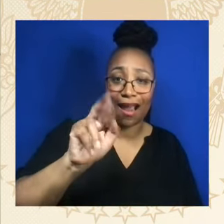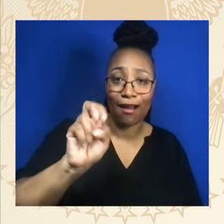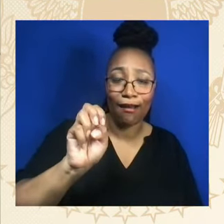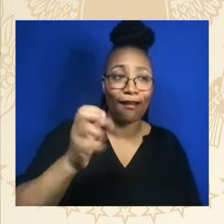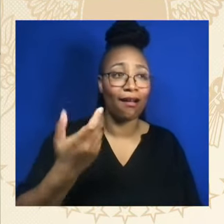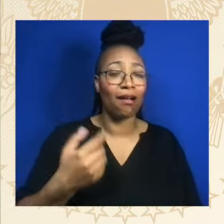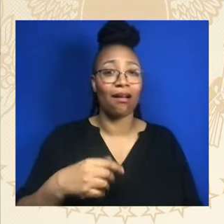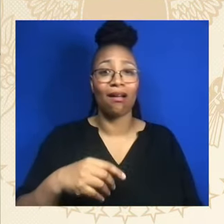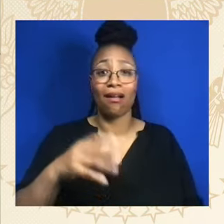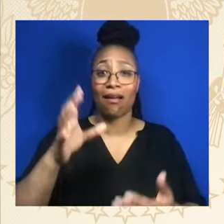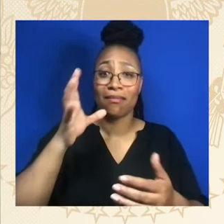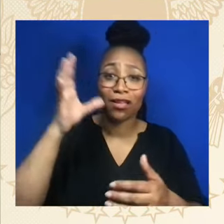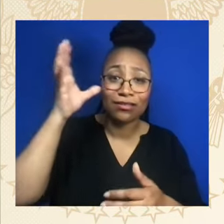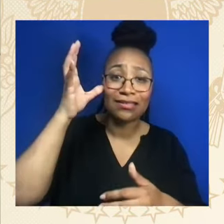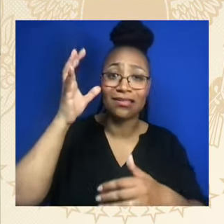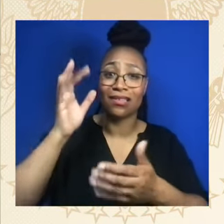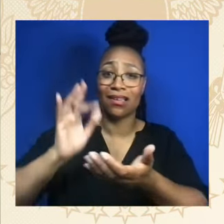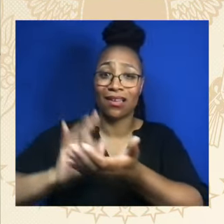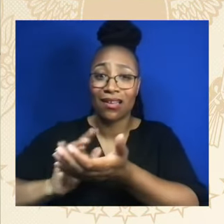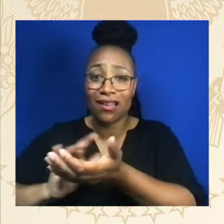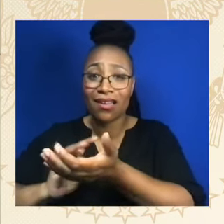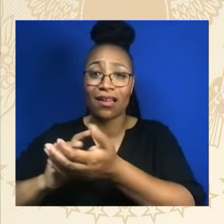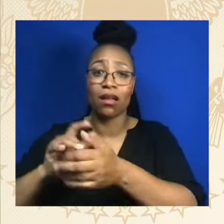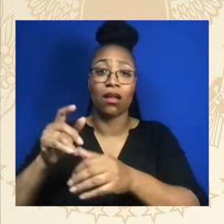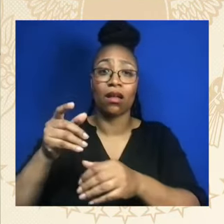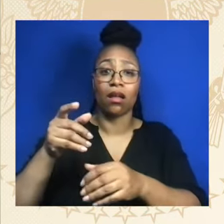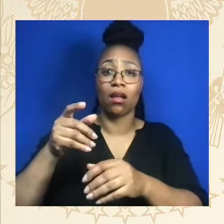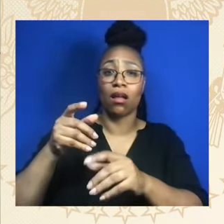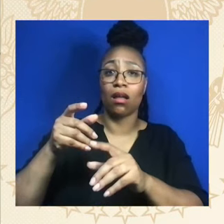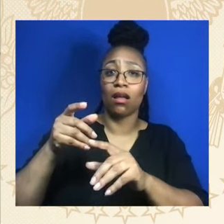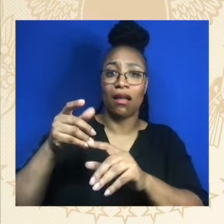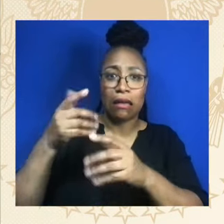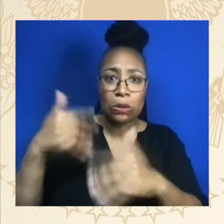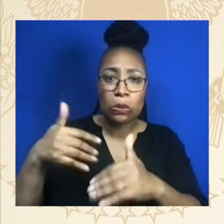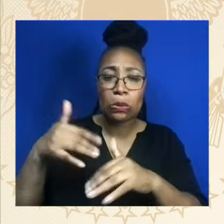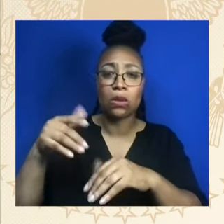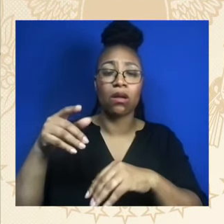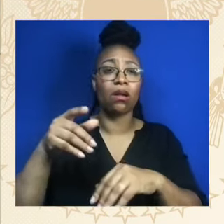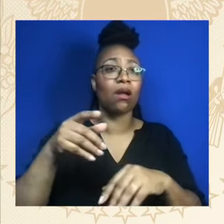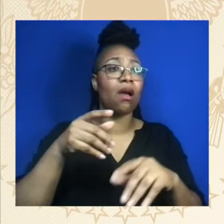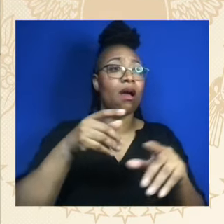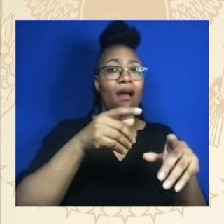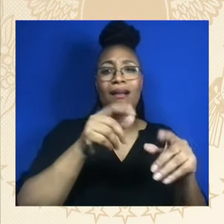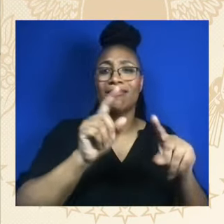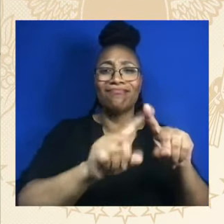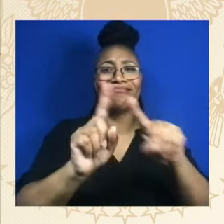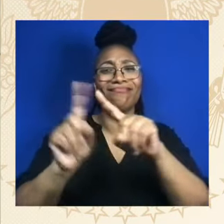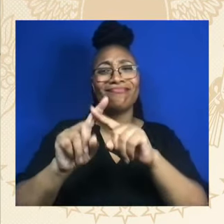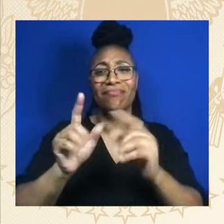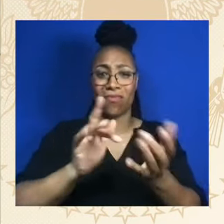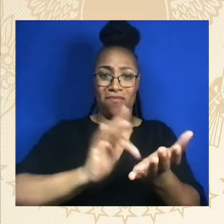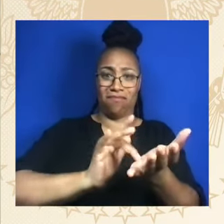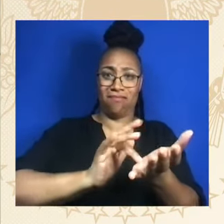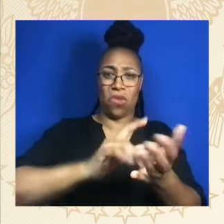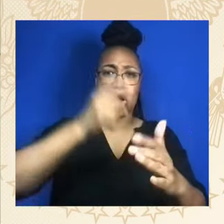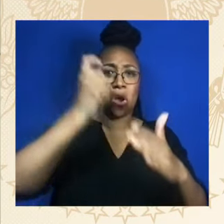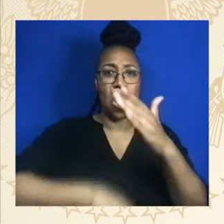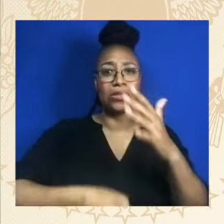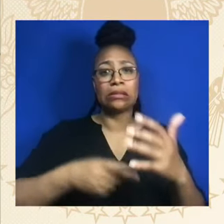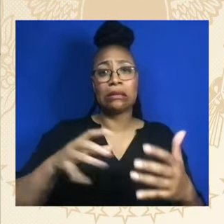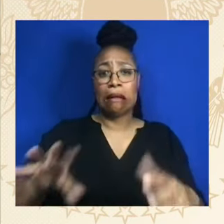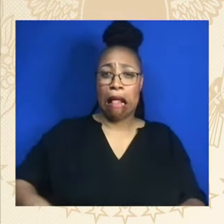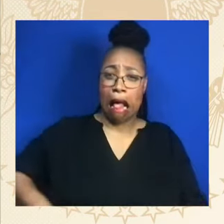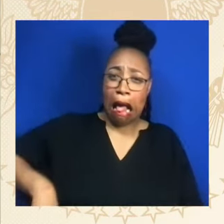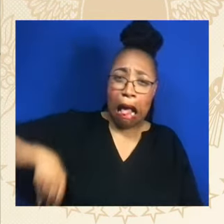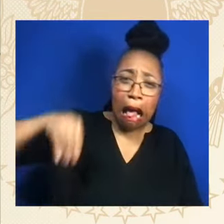,000 period, no matter what their costs are. They're not capping more than $2,000 beginning in 2025 because some of those cancer drugs